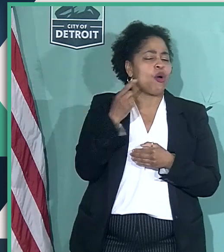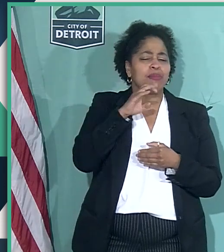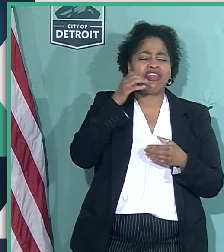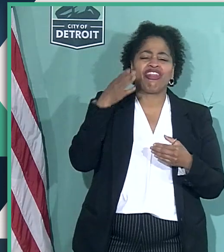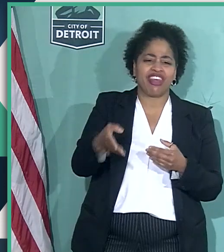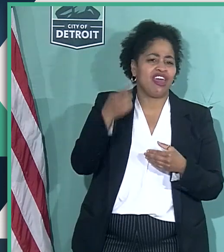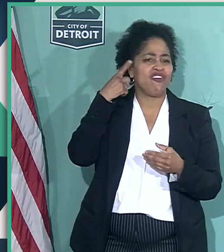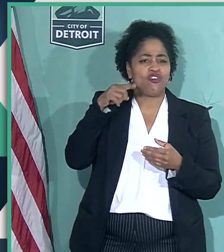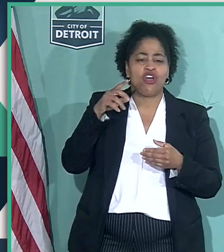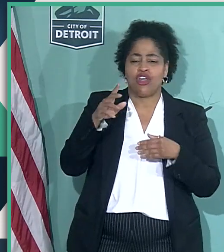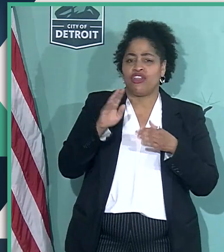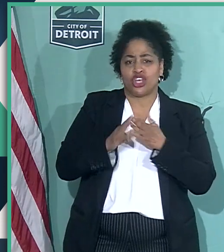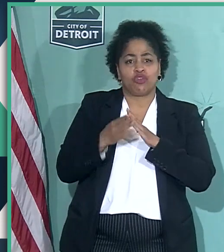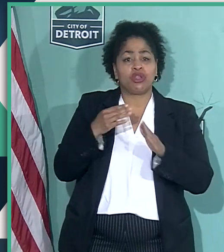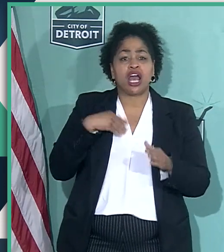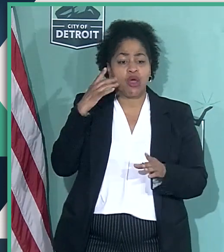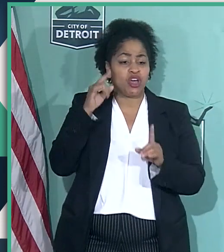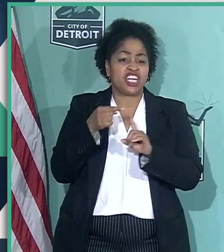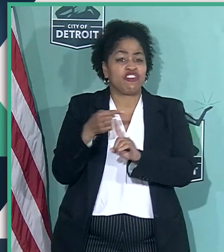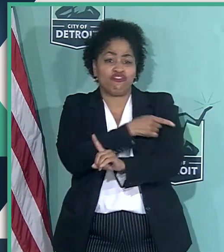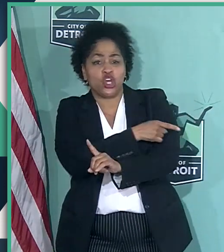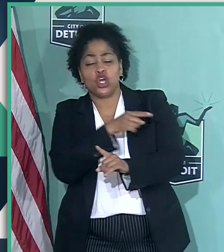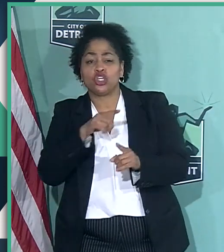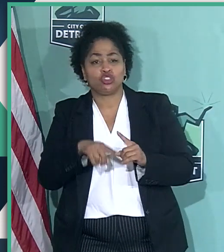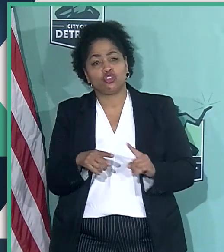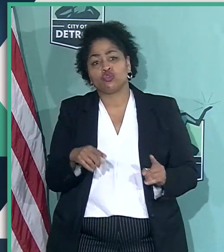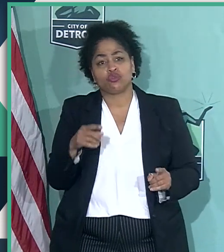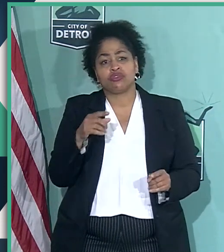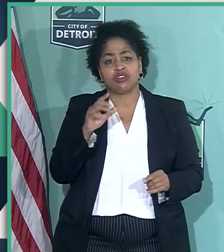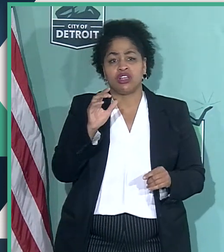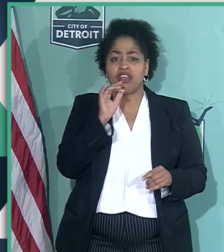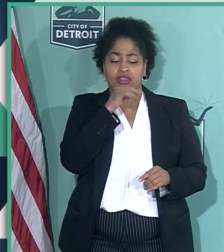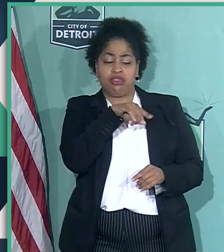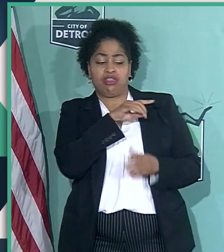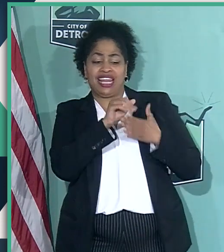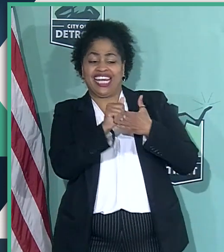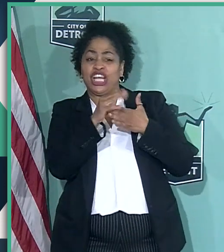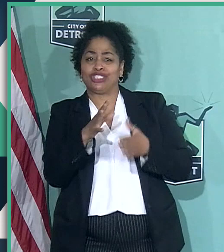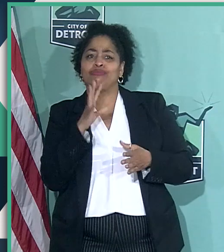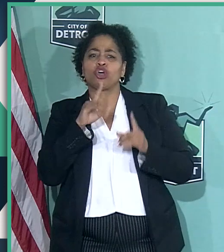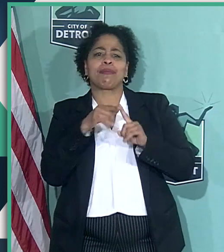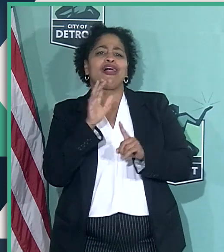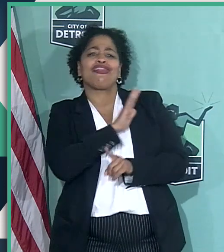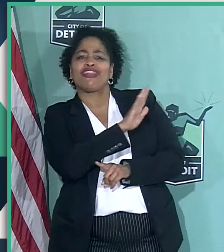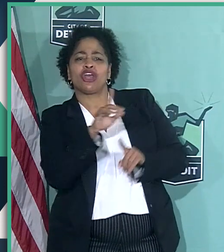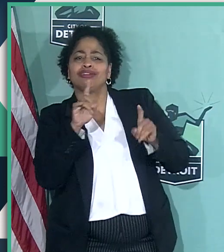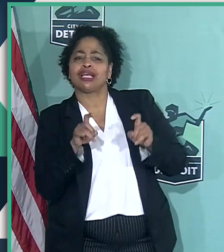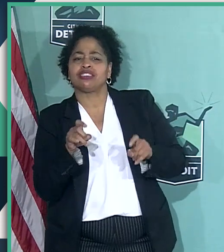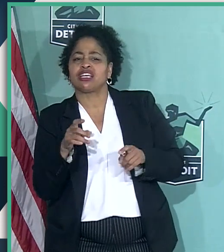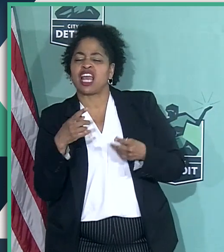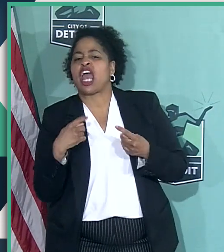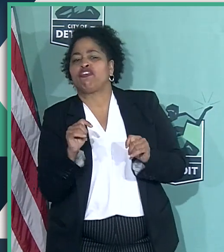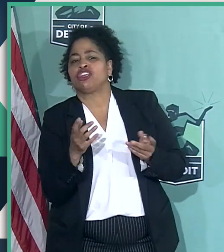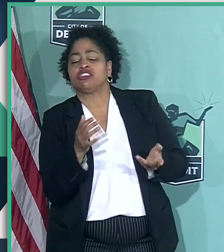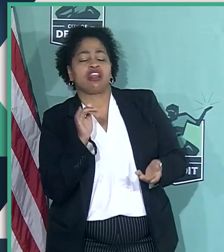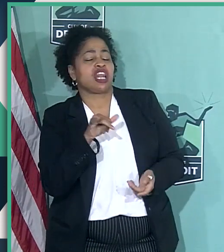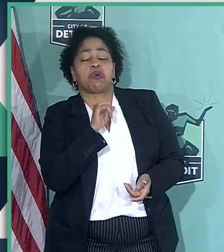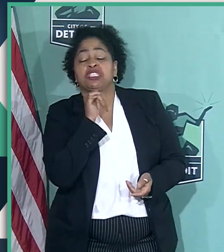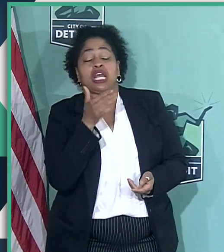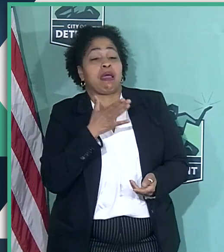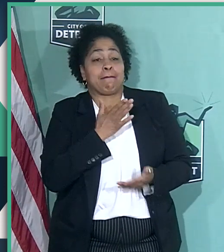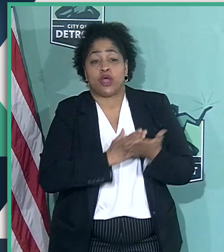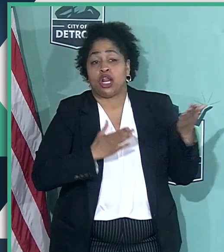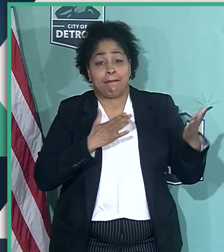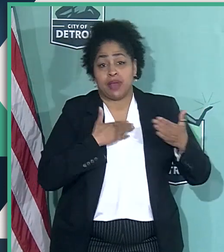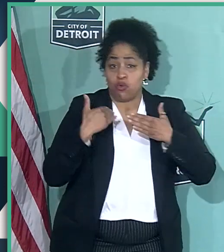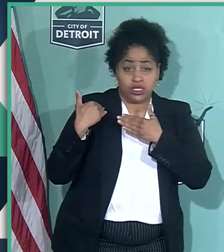defer back to the Detroit Medical Center leadership to talk about their testing effort. That was not part